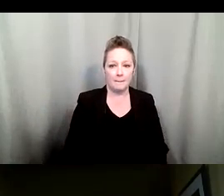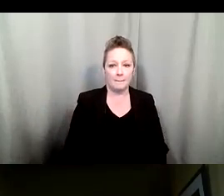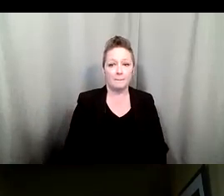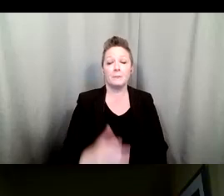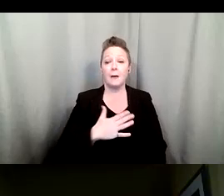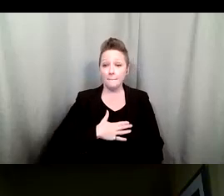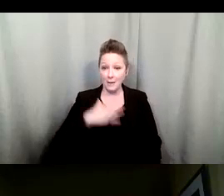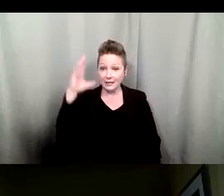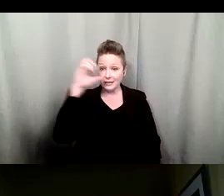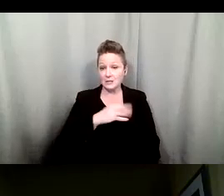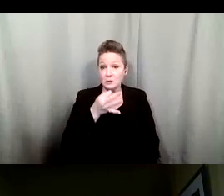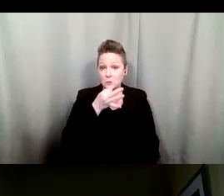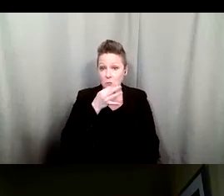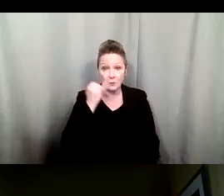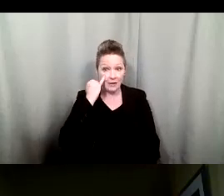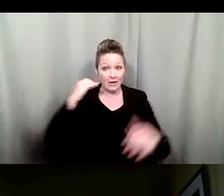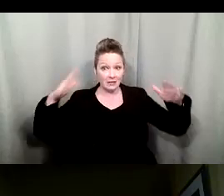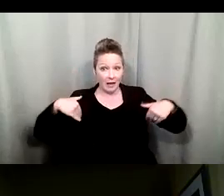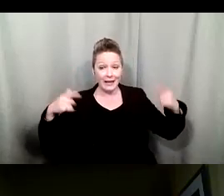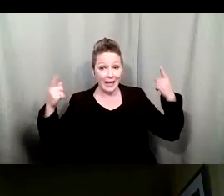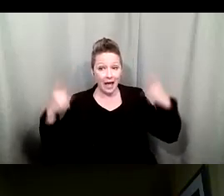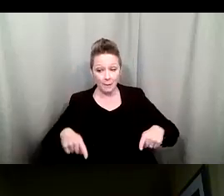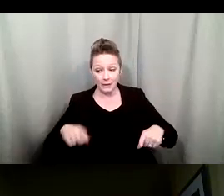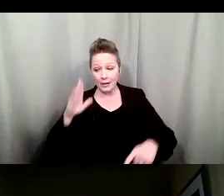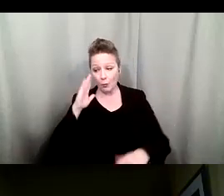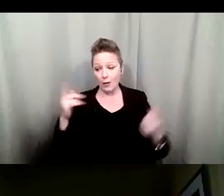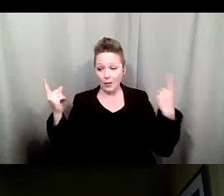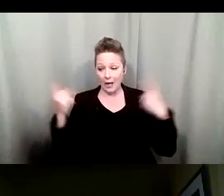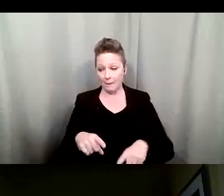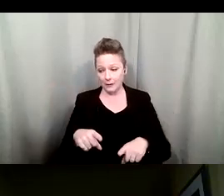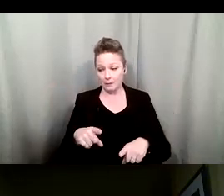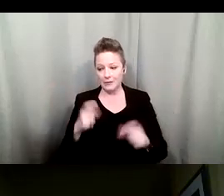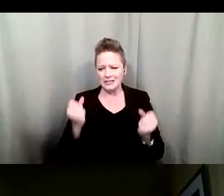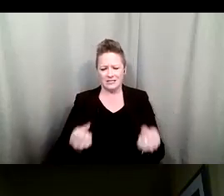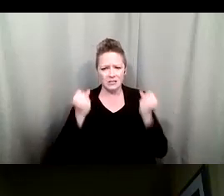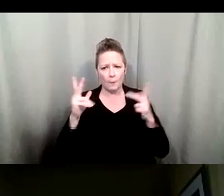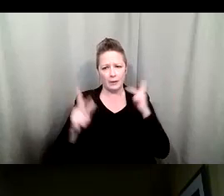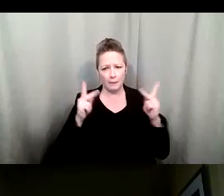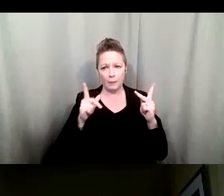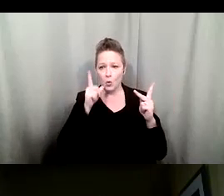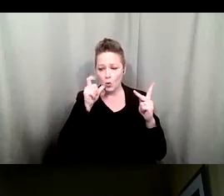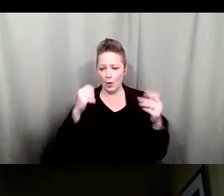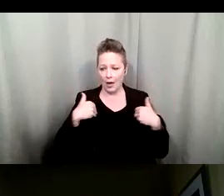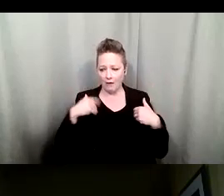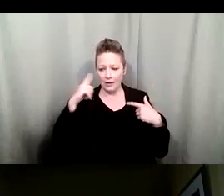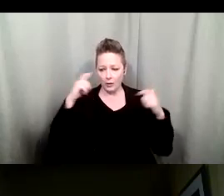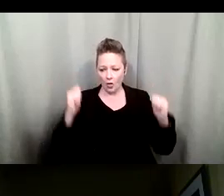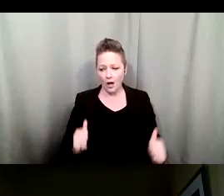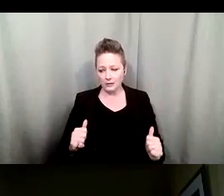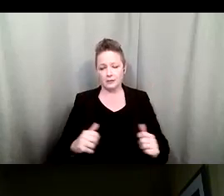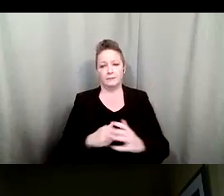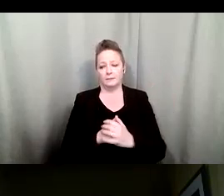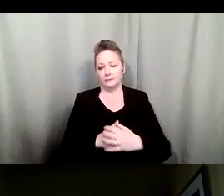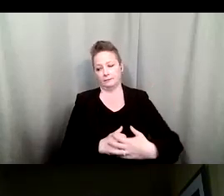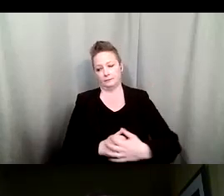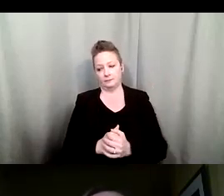it will happen because of the hearing numbers of people that are living with a hearing loss and I think if we had changed that